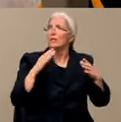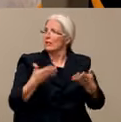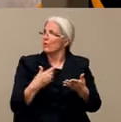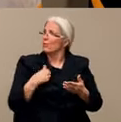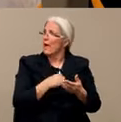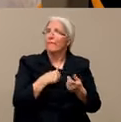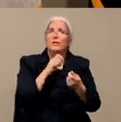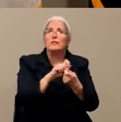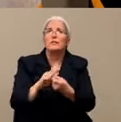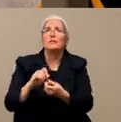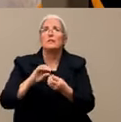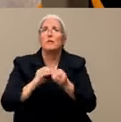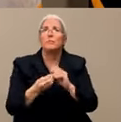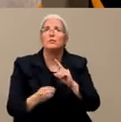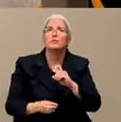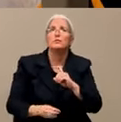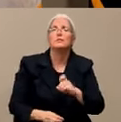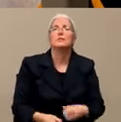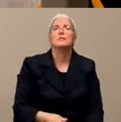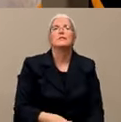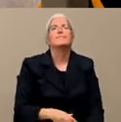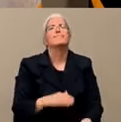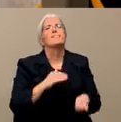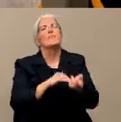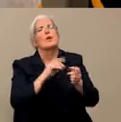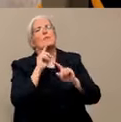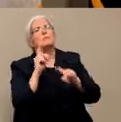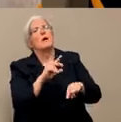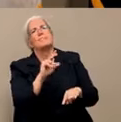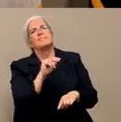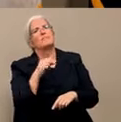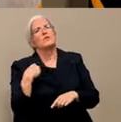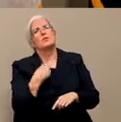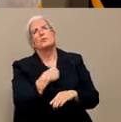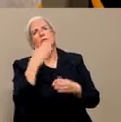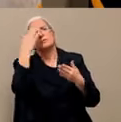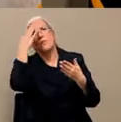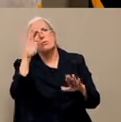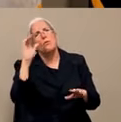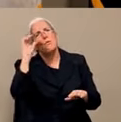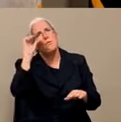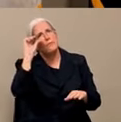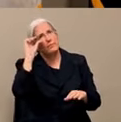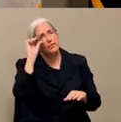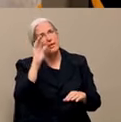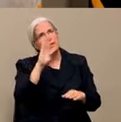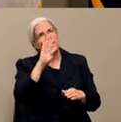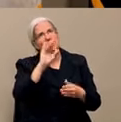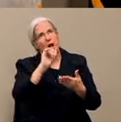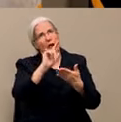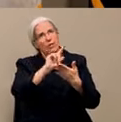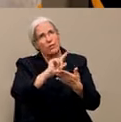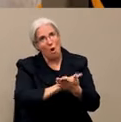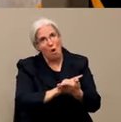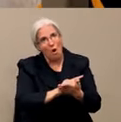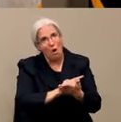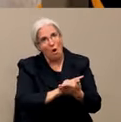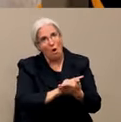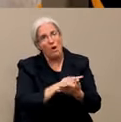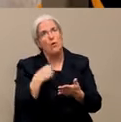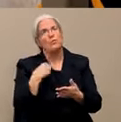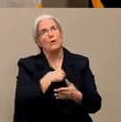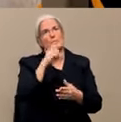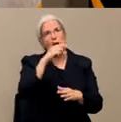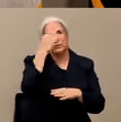reporting laws, the answer is no. By communicative disease reporting laws, these are reported to the county of residents